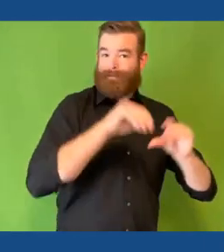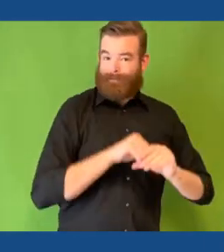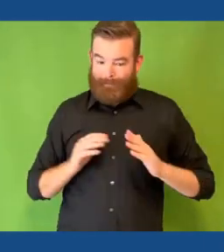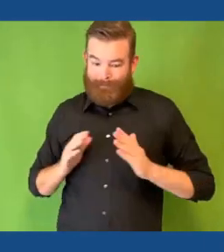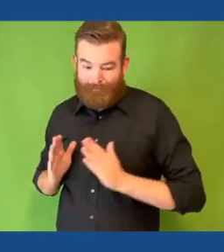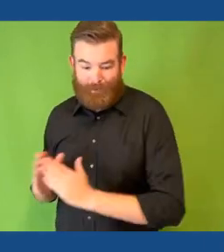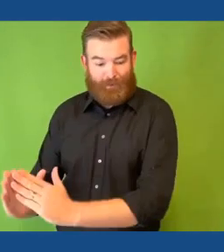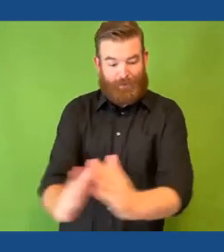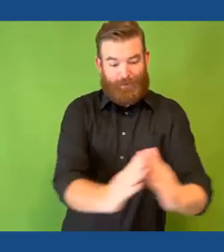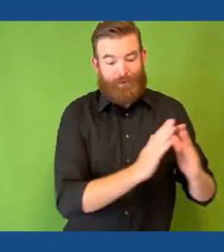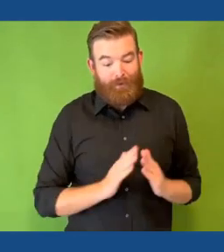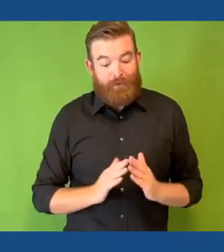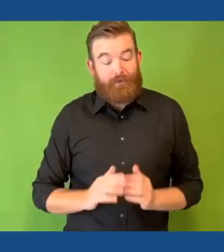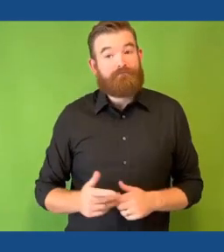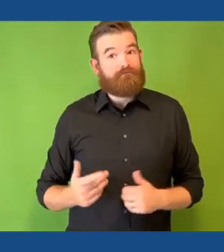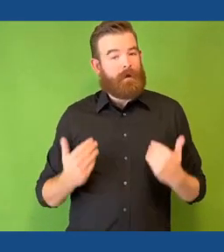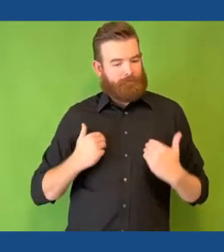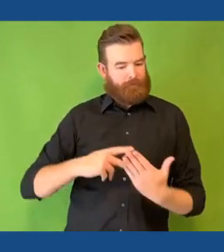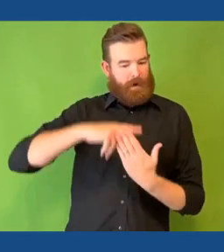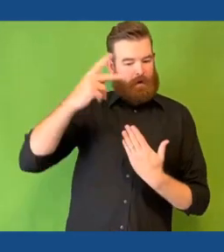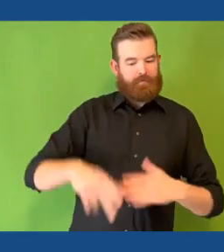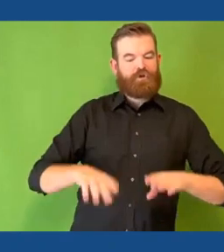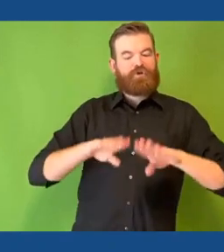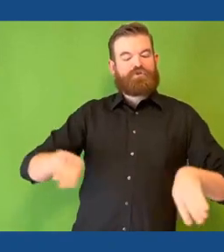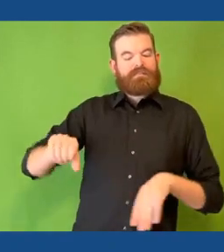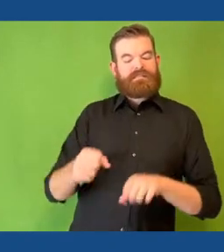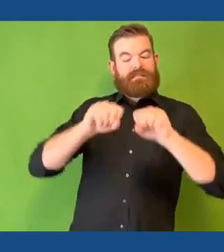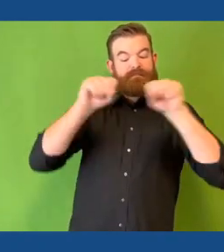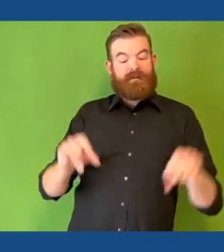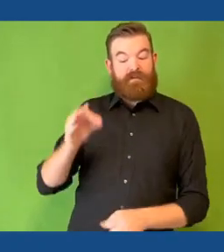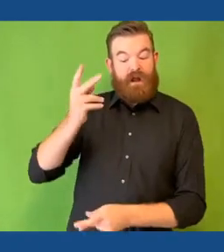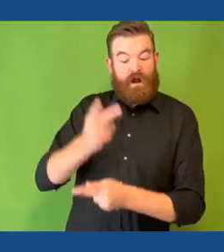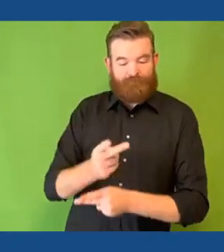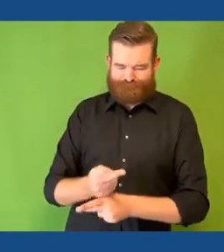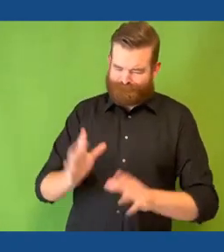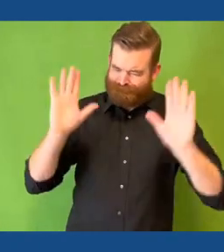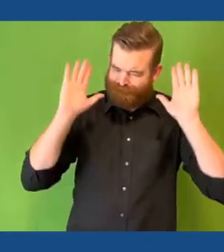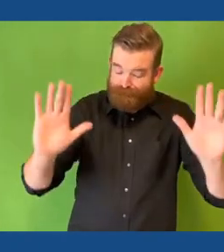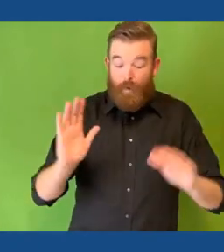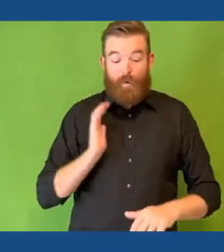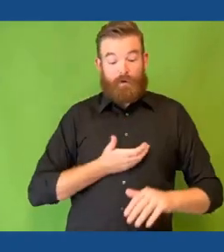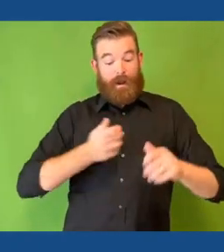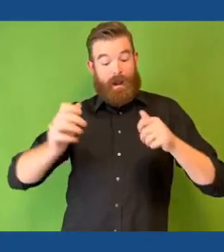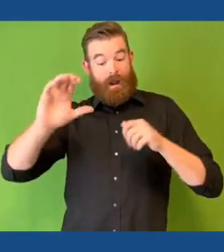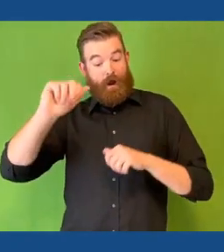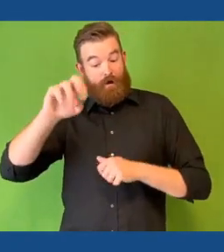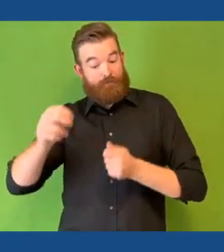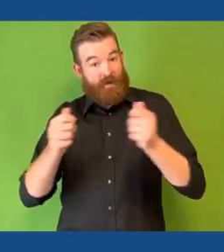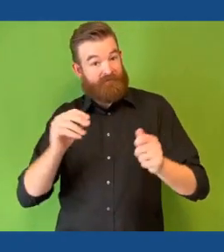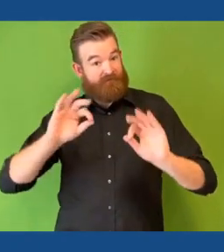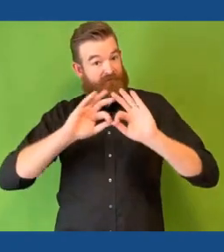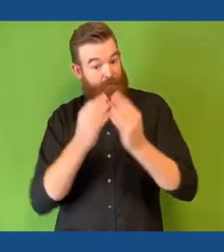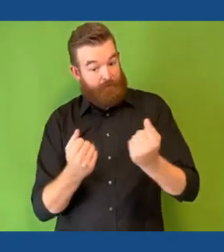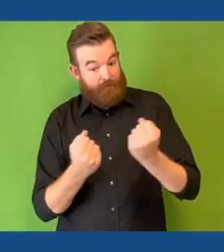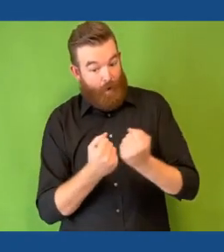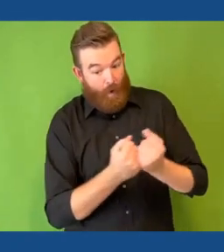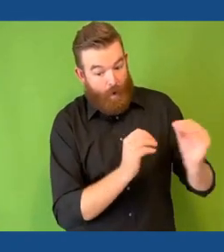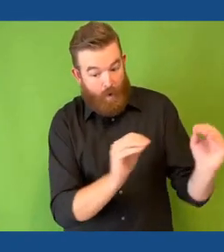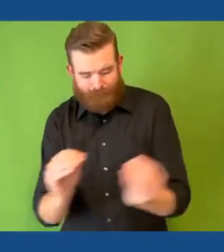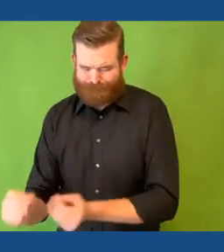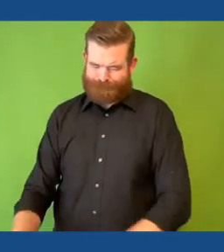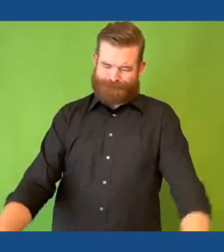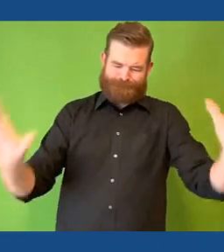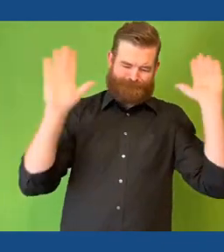their communities. Our Children's System of Care is an incredible resource along with our care management and family support